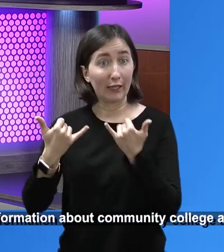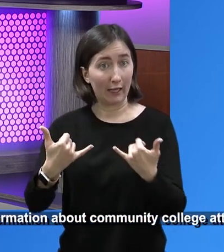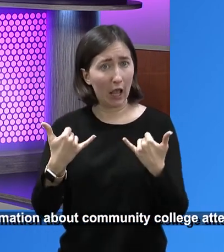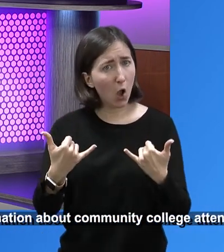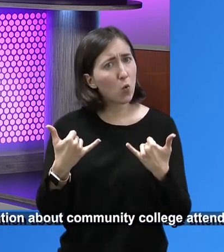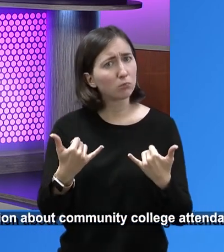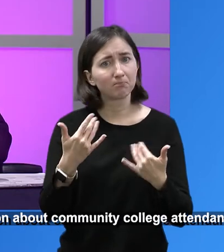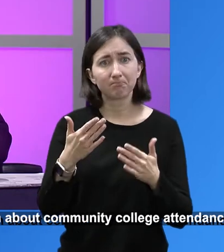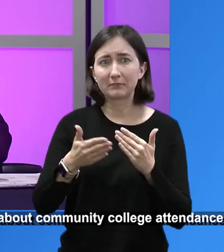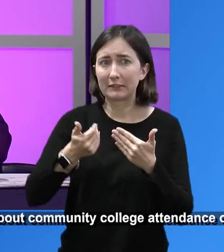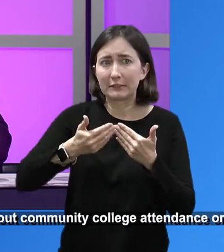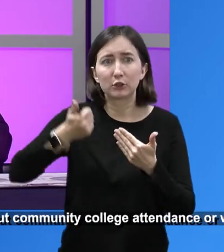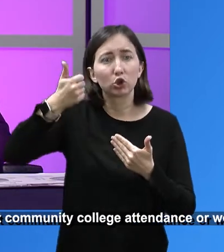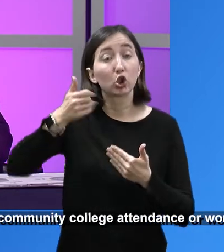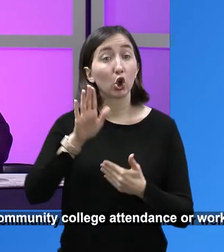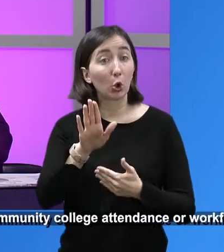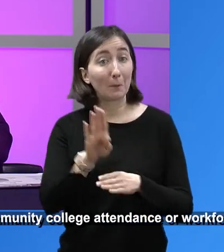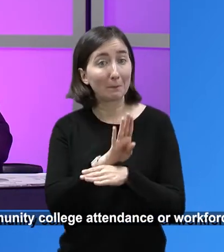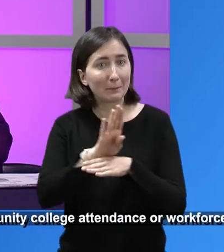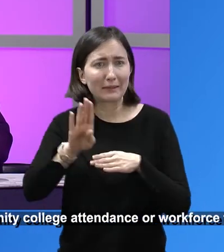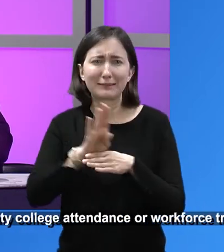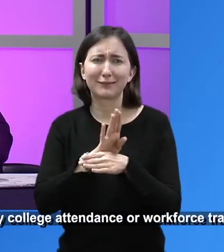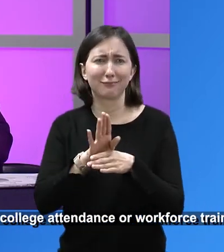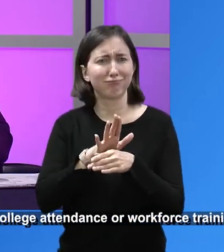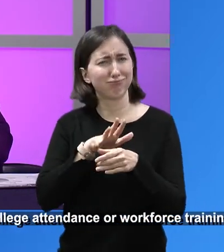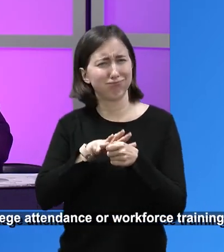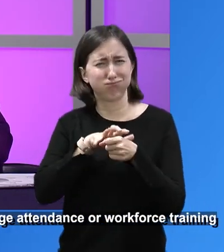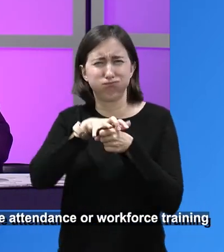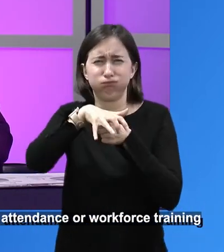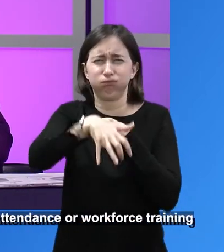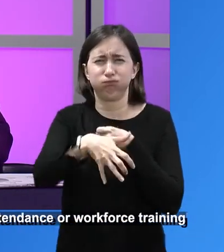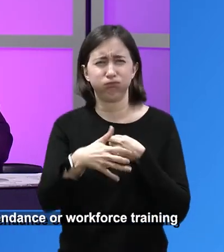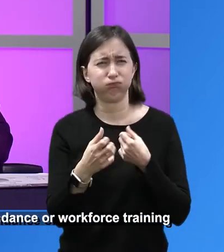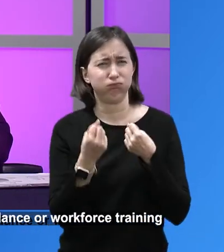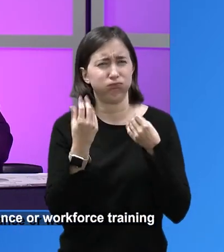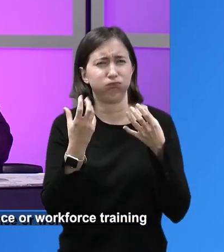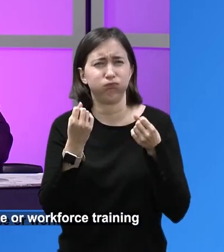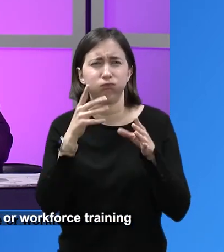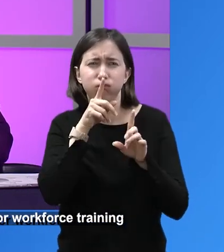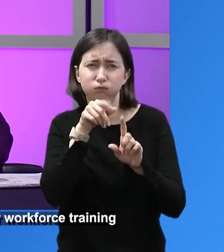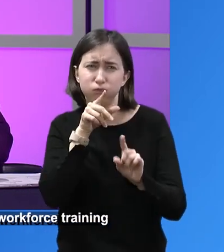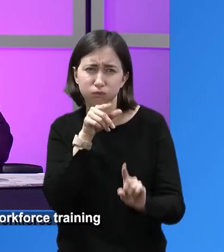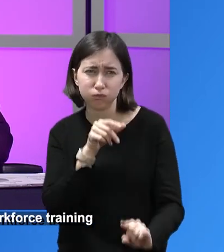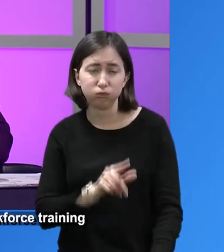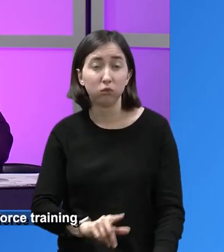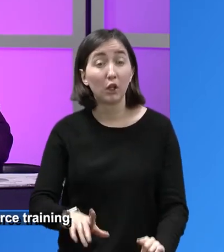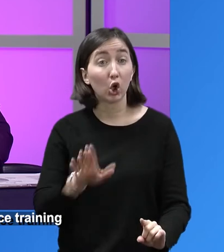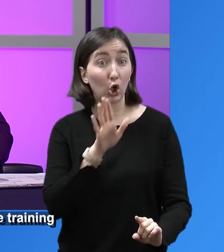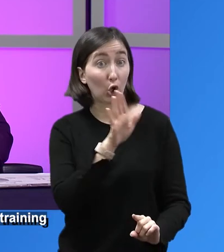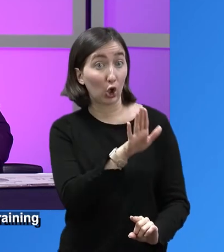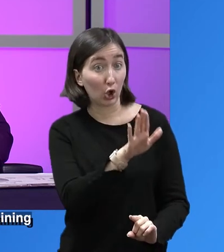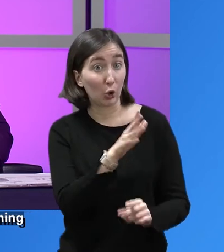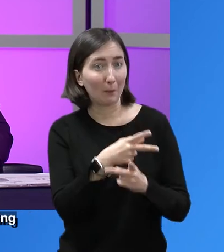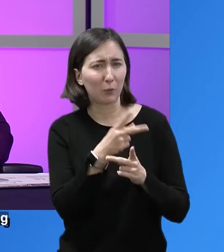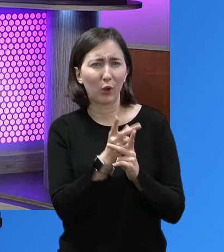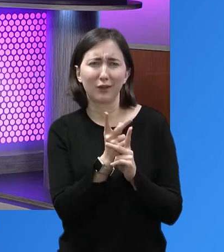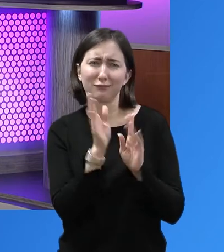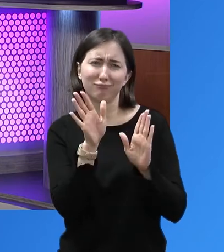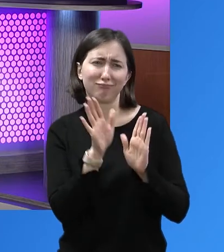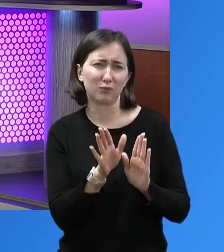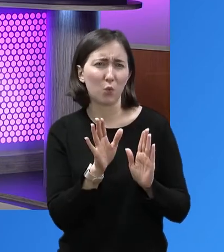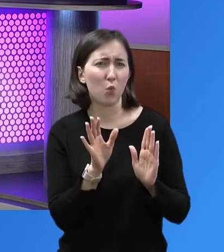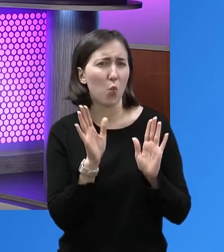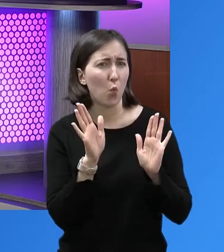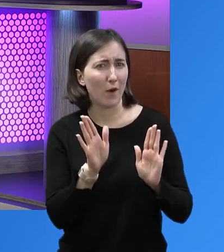right now. It's easy to be, easier. Right. Yeah. Her business is in the weeds. And so, and she's online. She has a lot of online sales. Like I said, I'm a big fan of, of